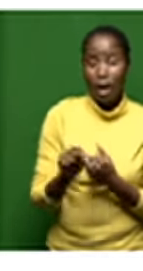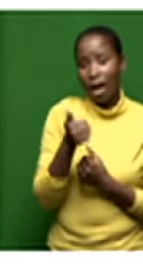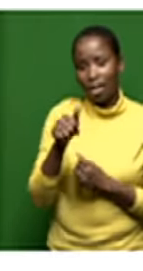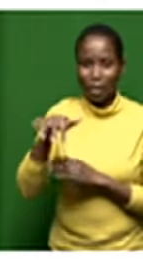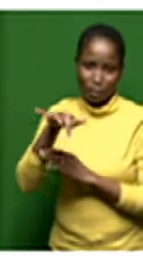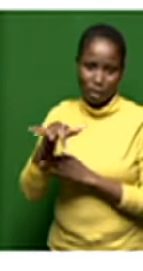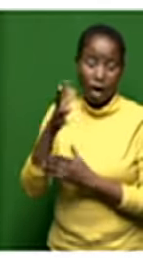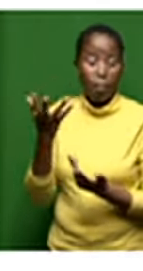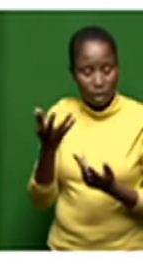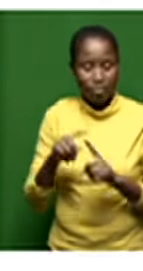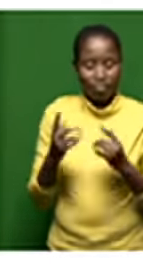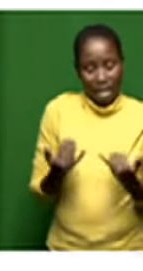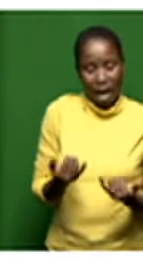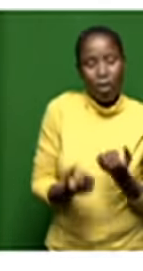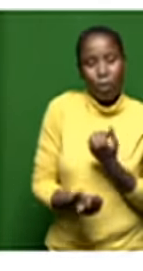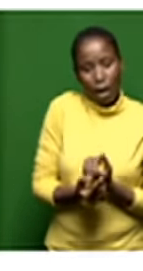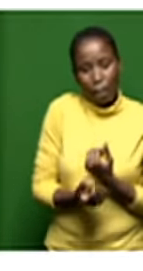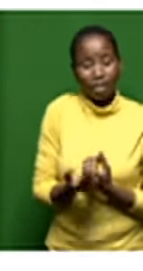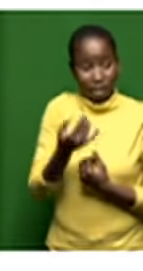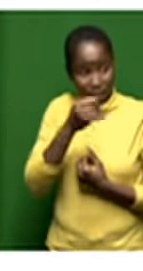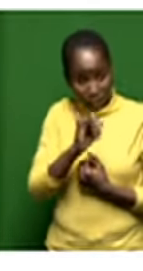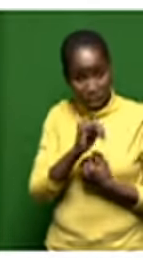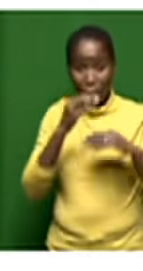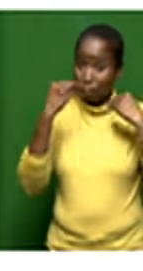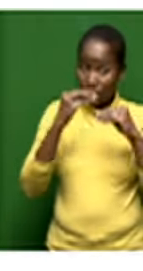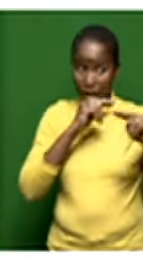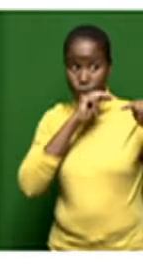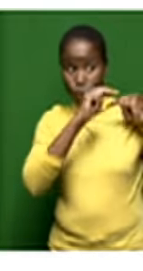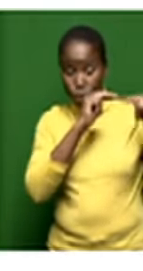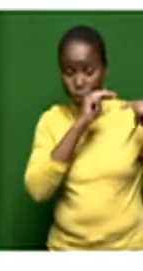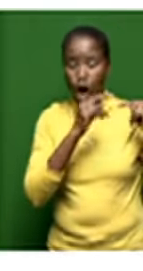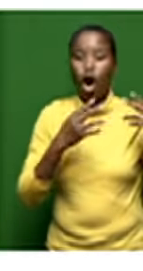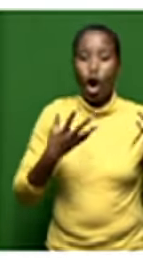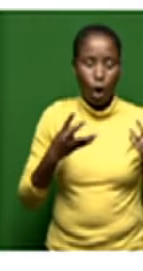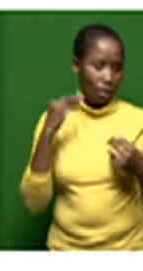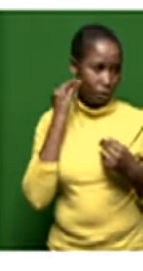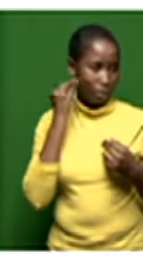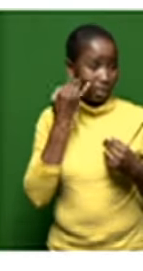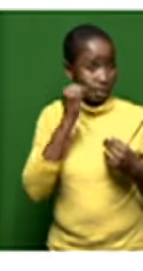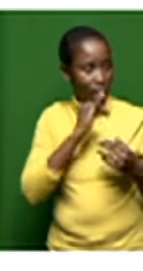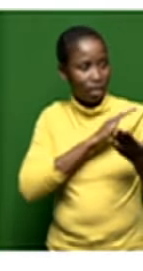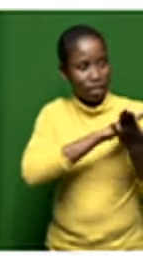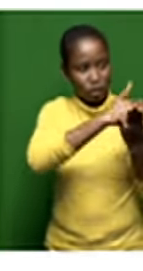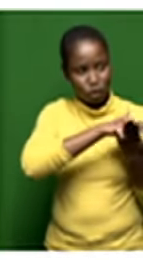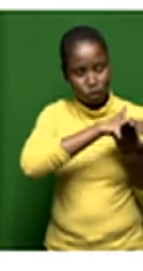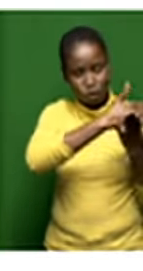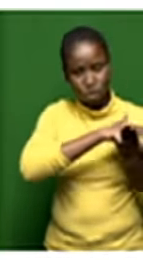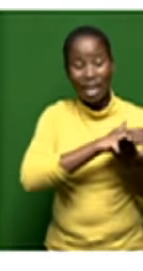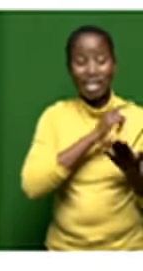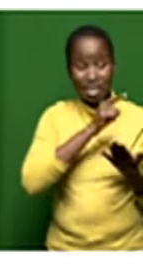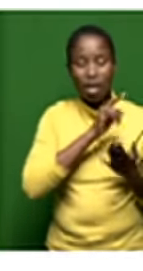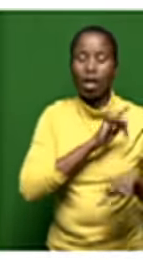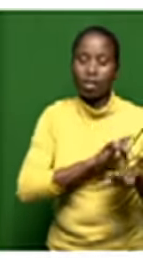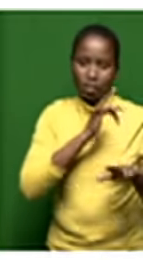so because we are still in the middle of this particular transaction and we're still also sharing more information in the due diligence i believe this is what makes it